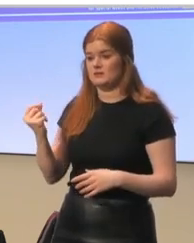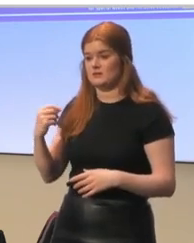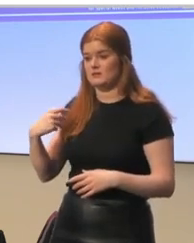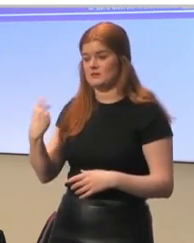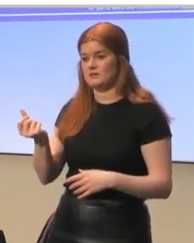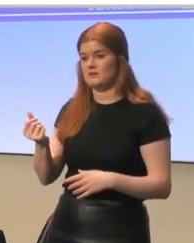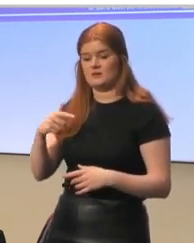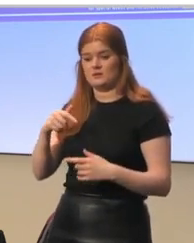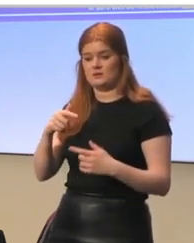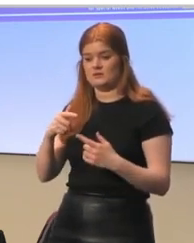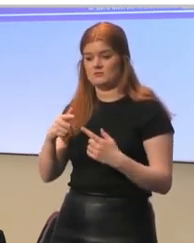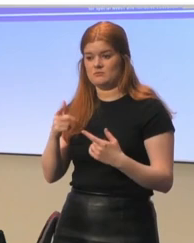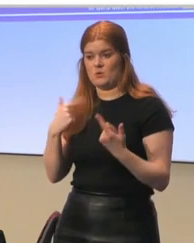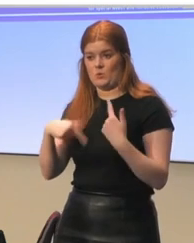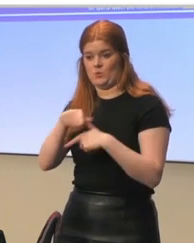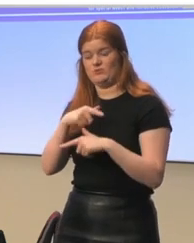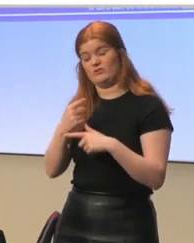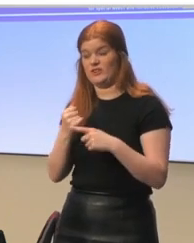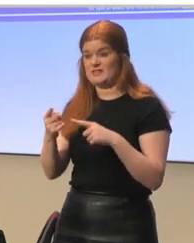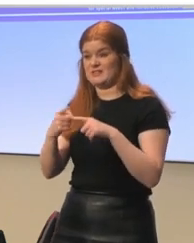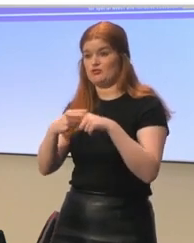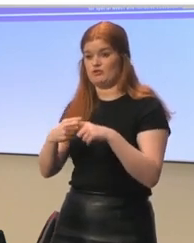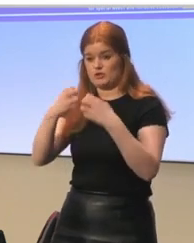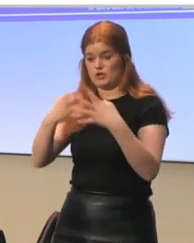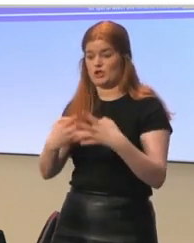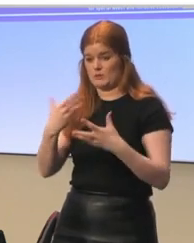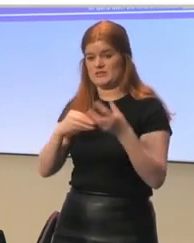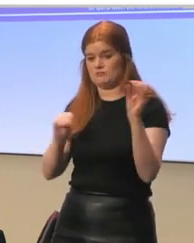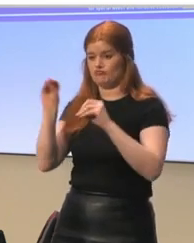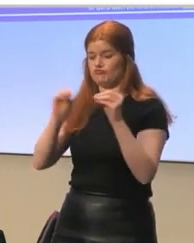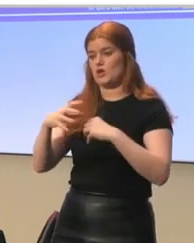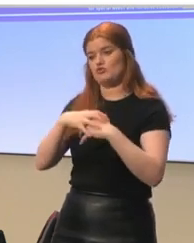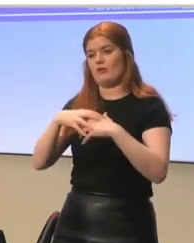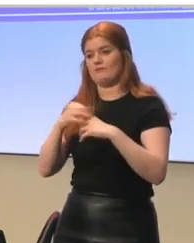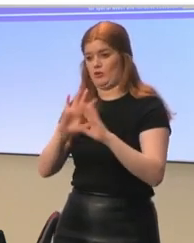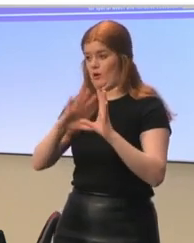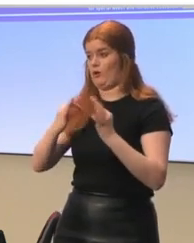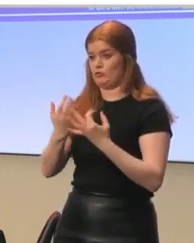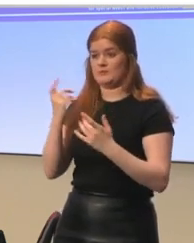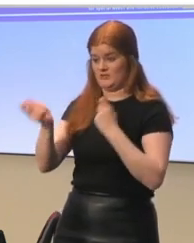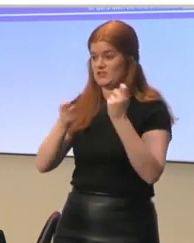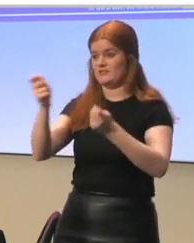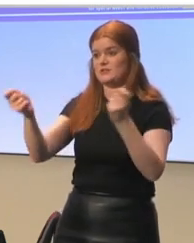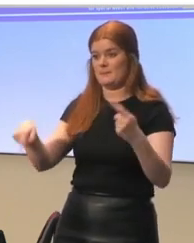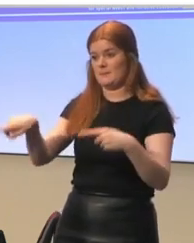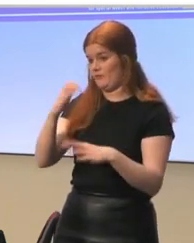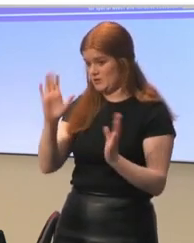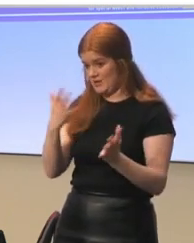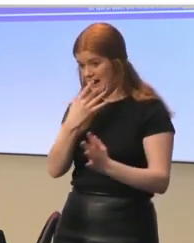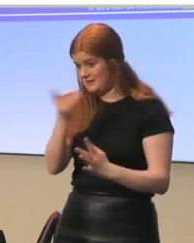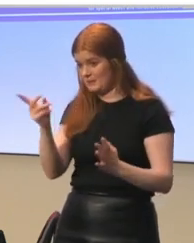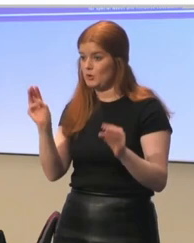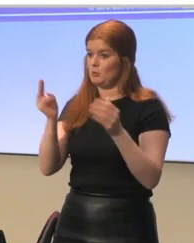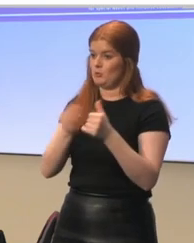did this intermediate results. We drafted a report for the groups who participated. We gave it to them, and we asked them to